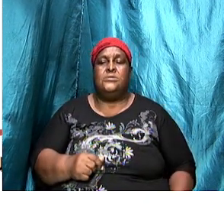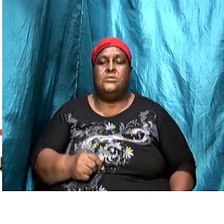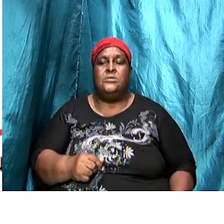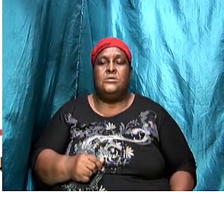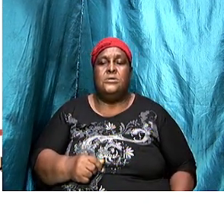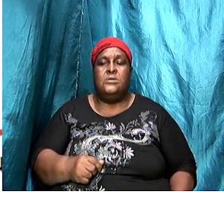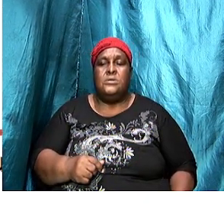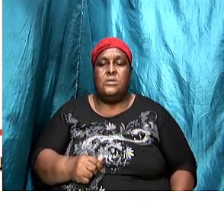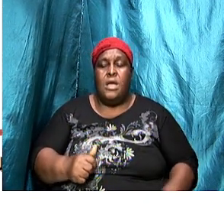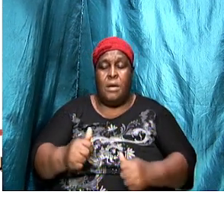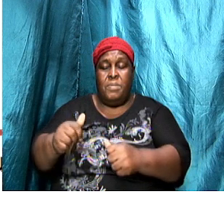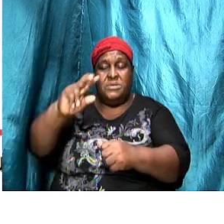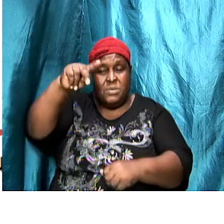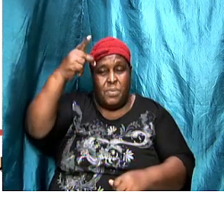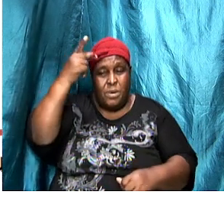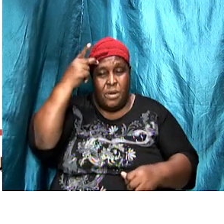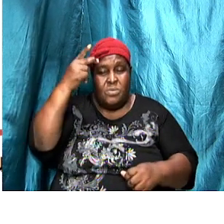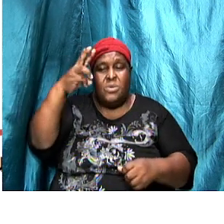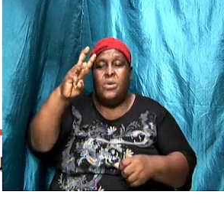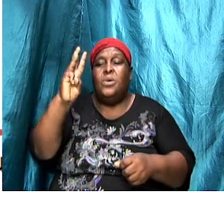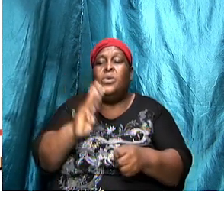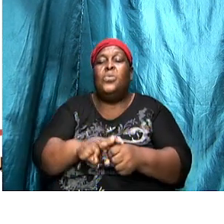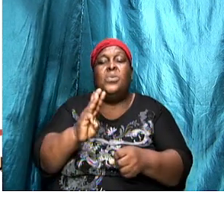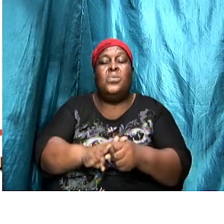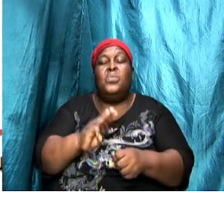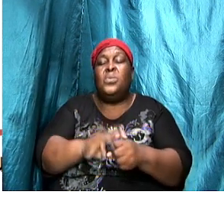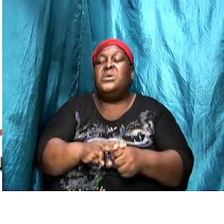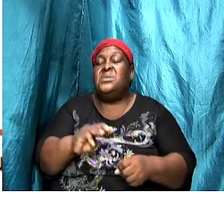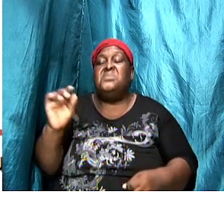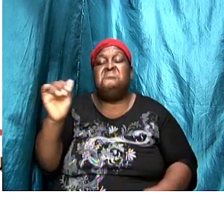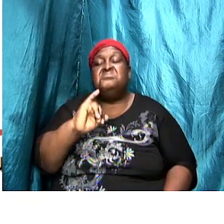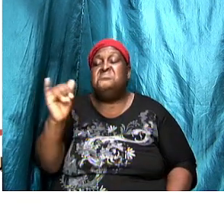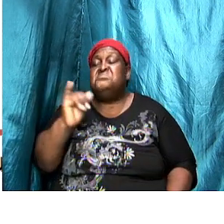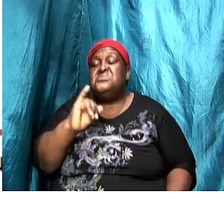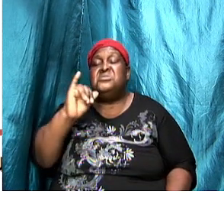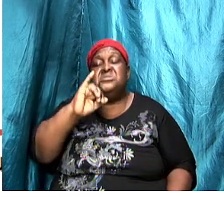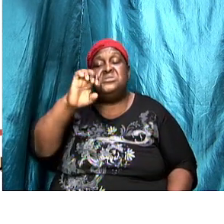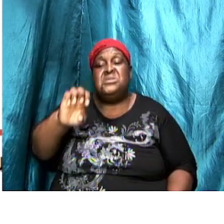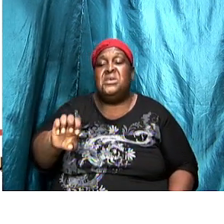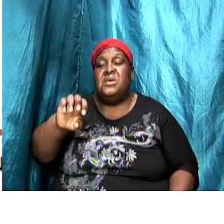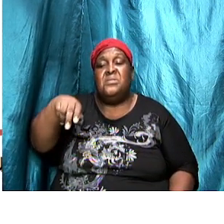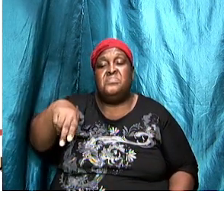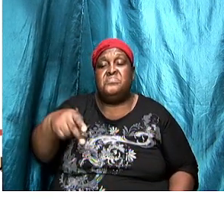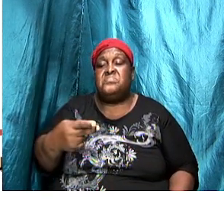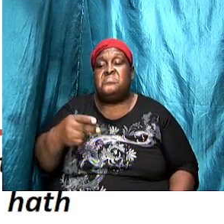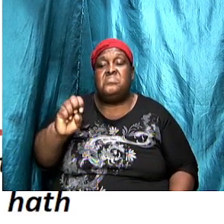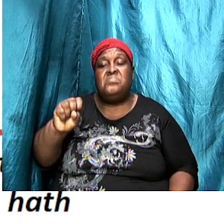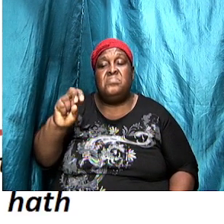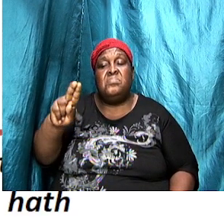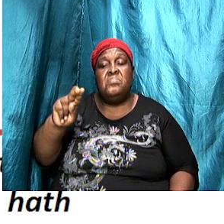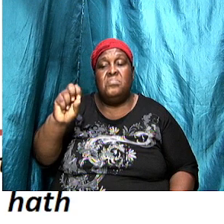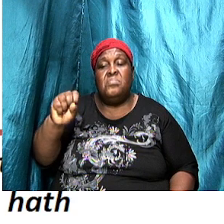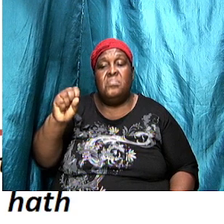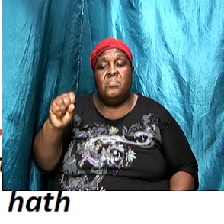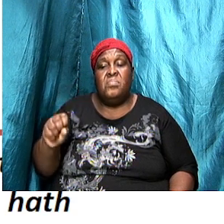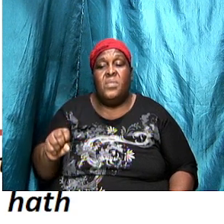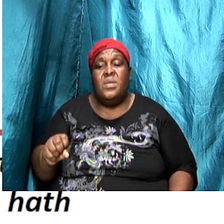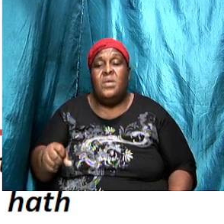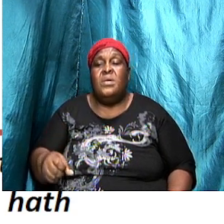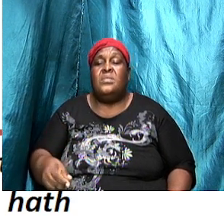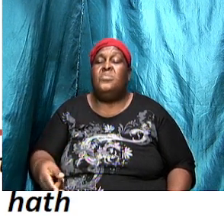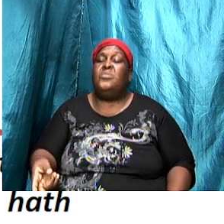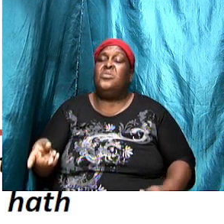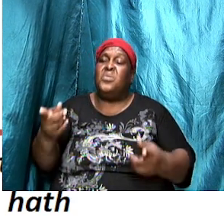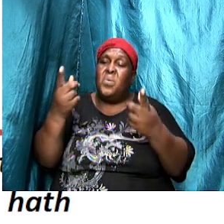20 you know when he was warning the same Ephesians that after my departure they are going to come